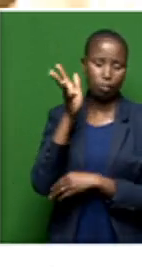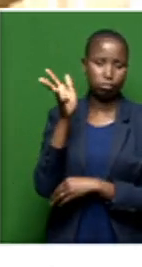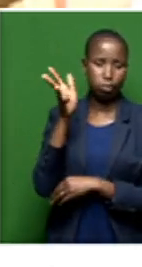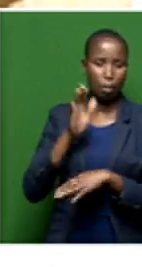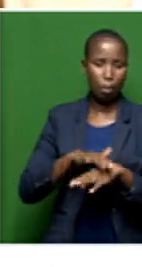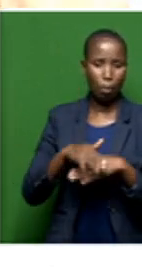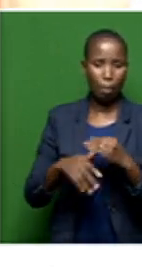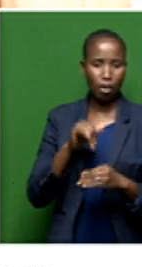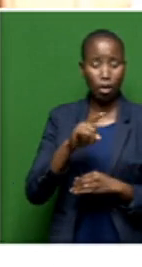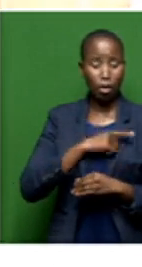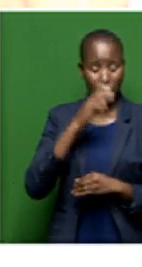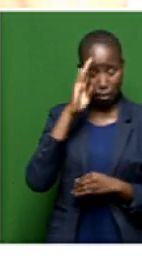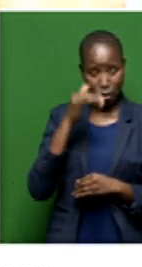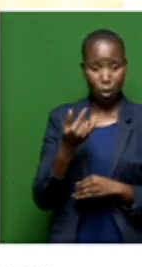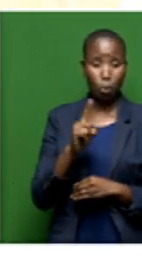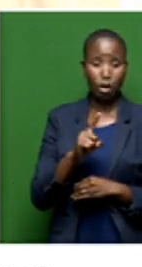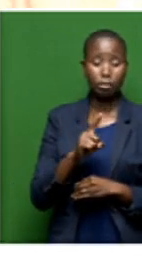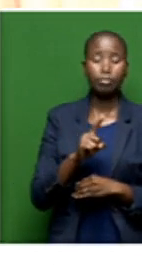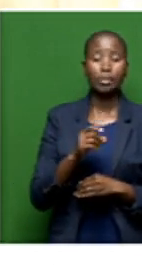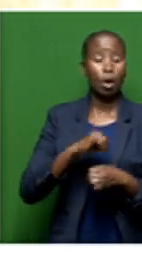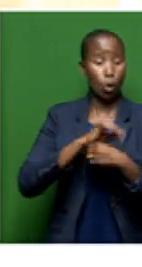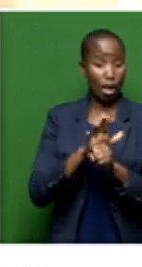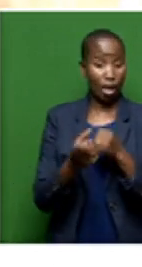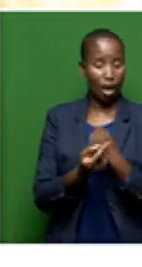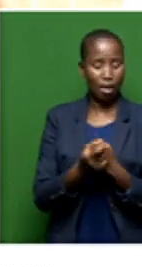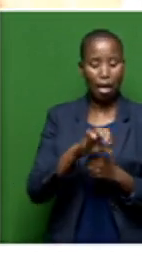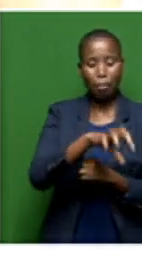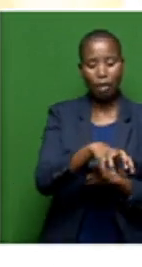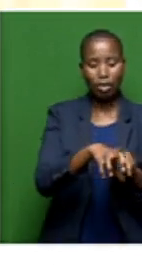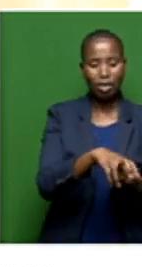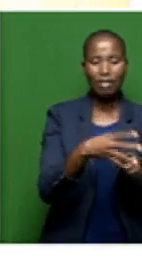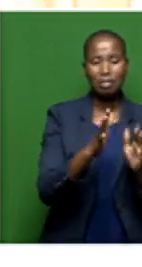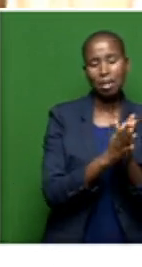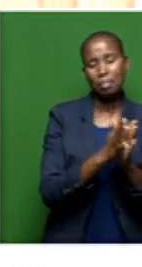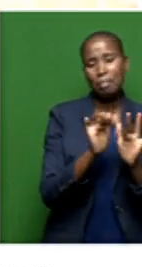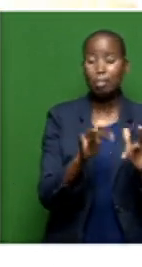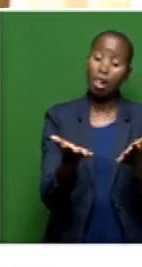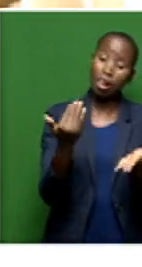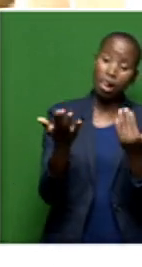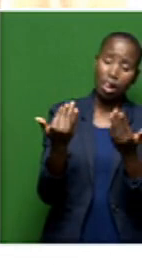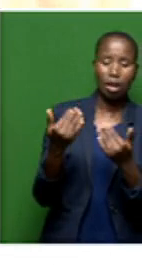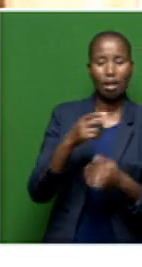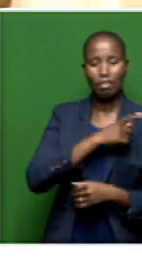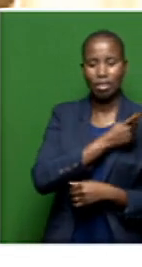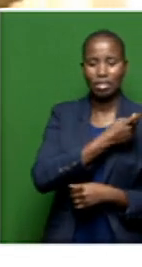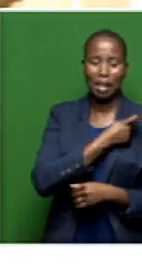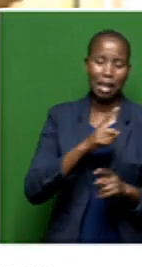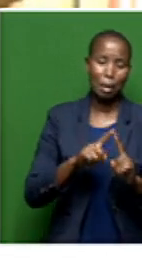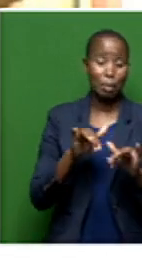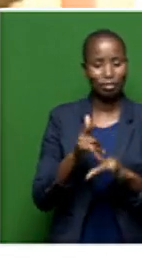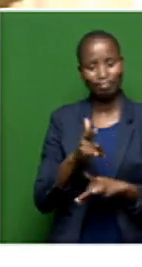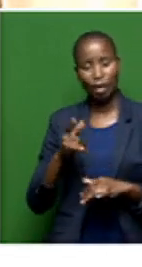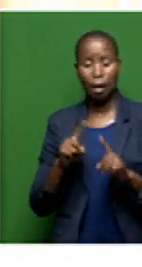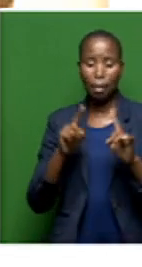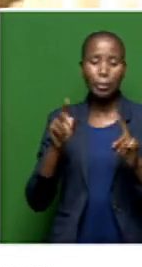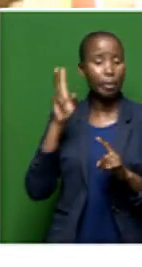is really plagued by COVID-19 and the province has really been calling on people to vaccinate. And we are yet to hear, Leanne,